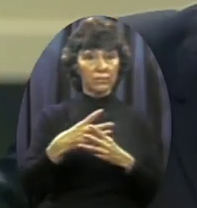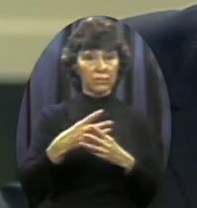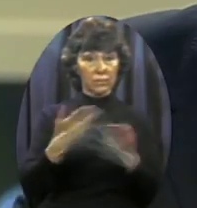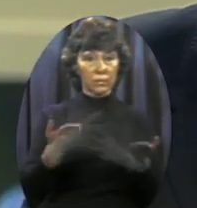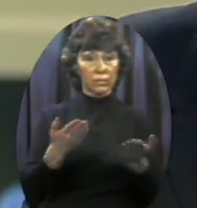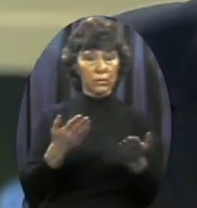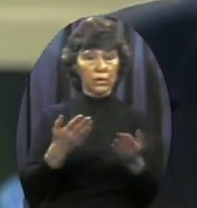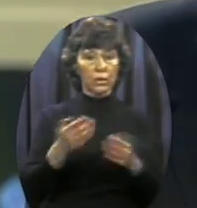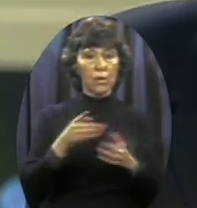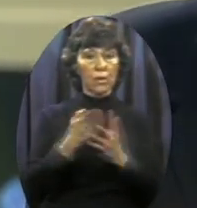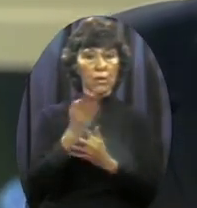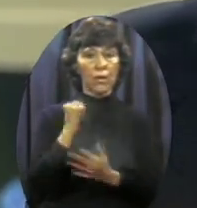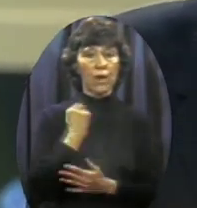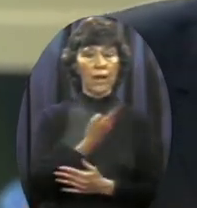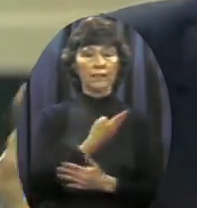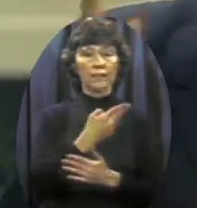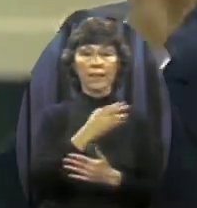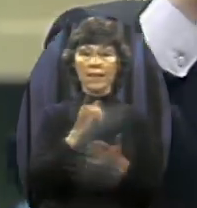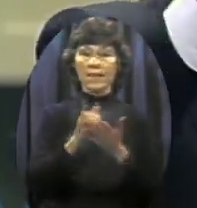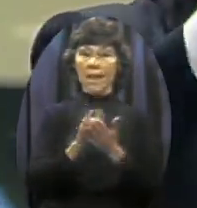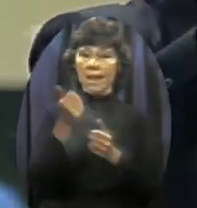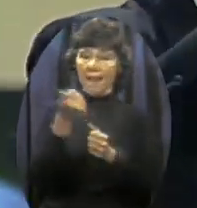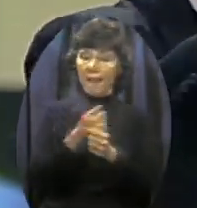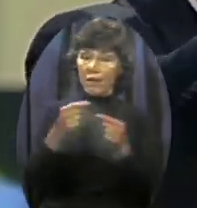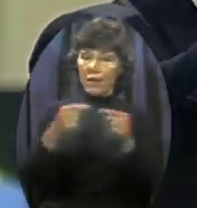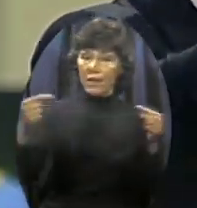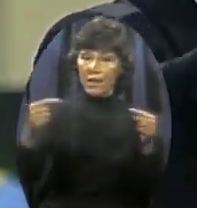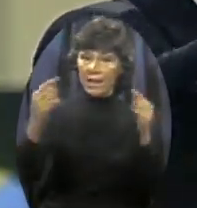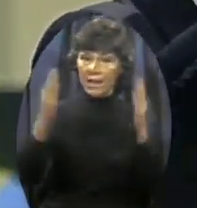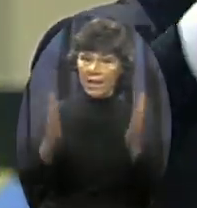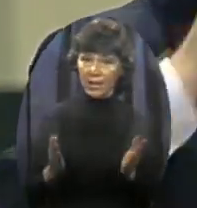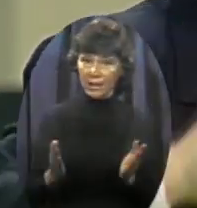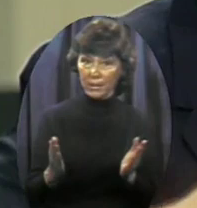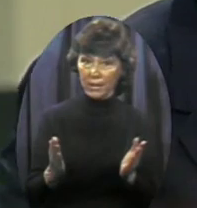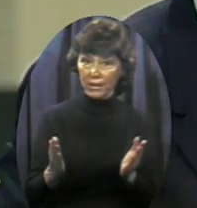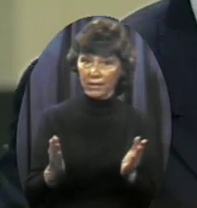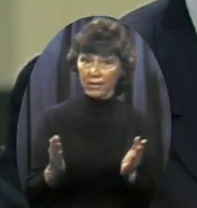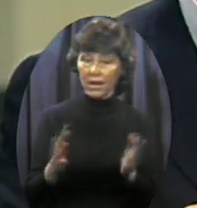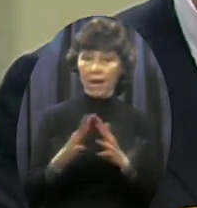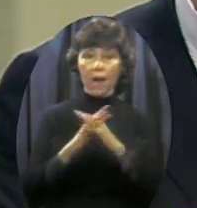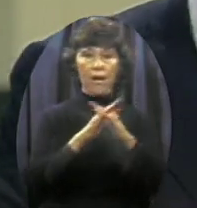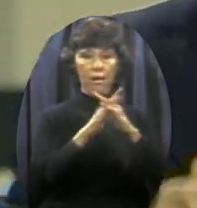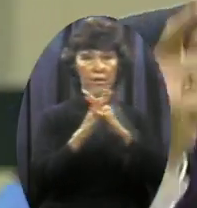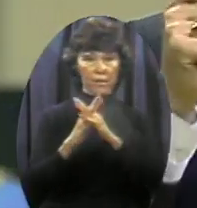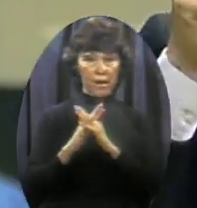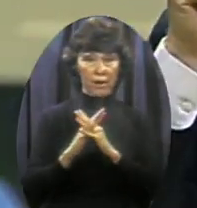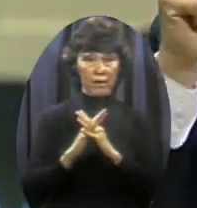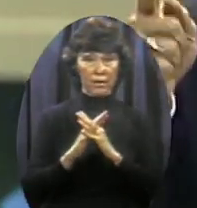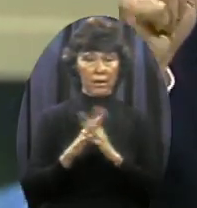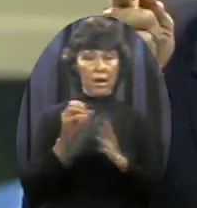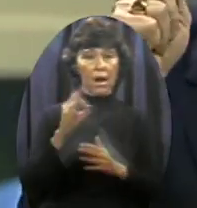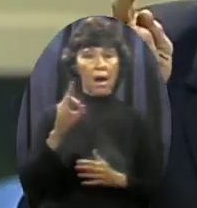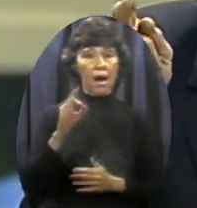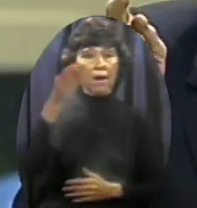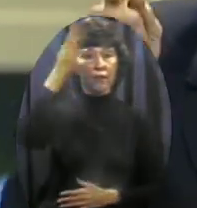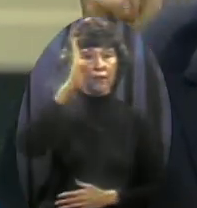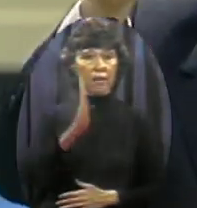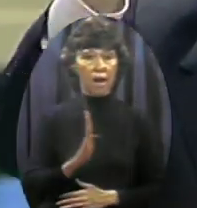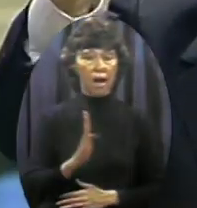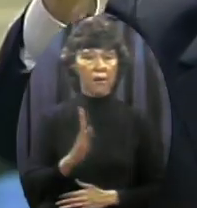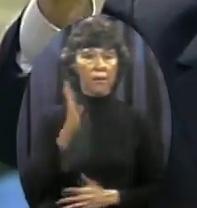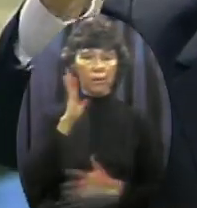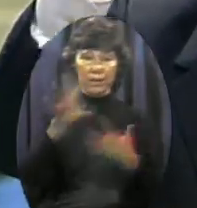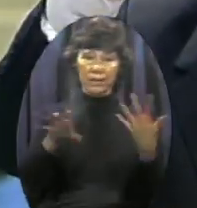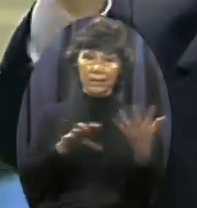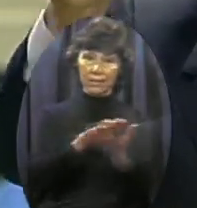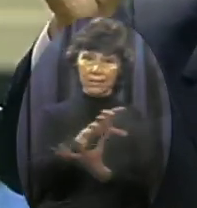enemy might be confounded I believe that God is the only hope for America That's what I'm saying If we deliver this country into